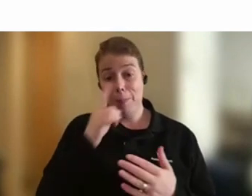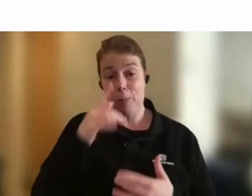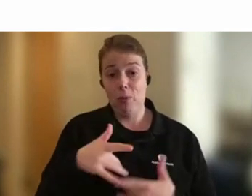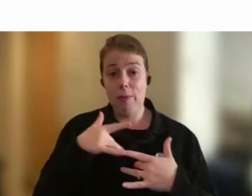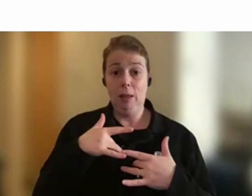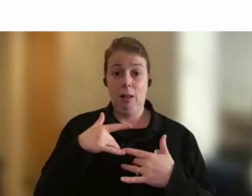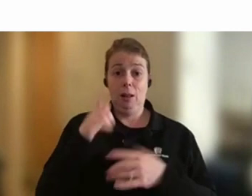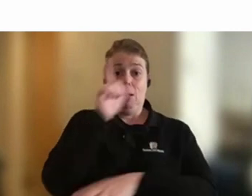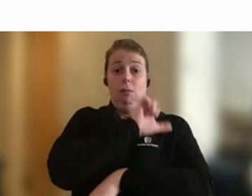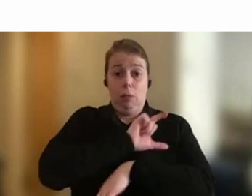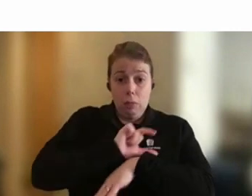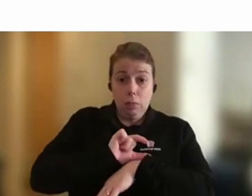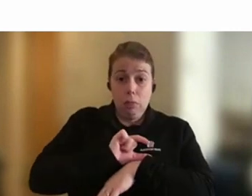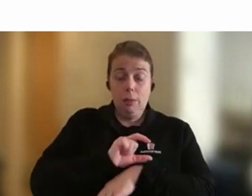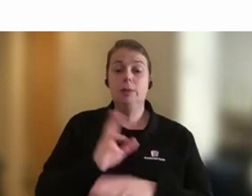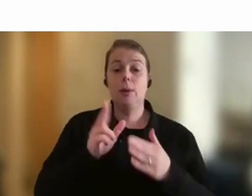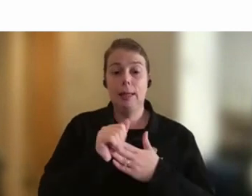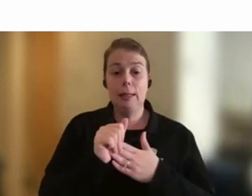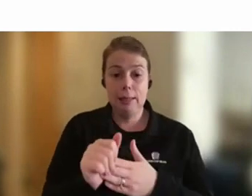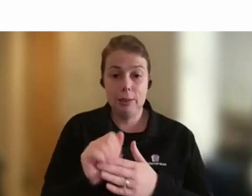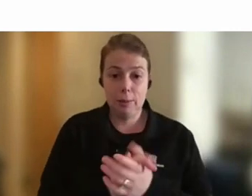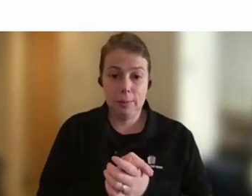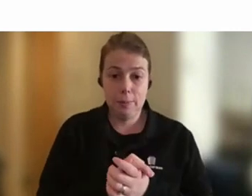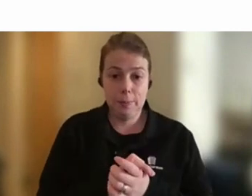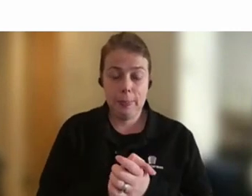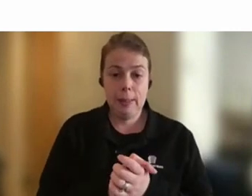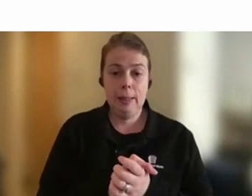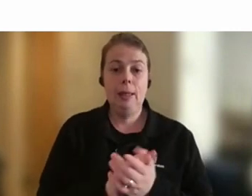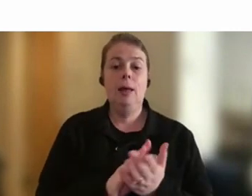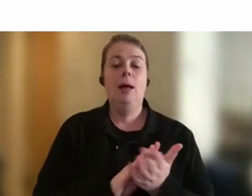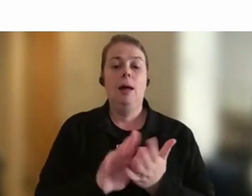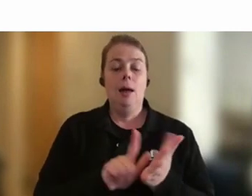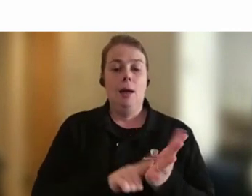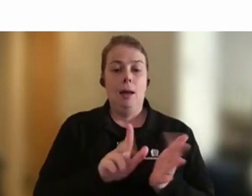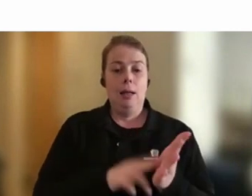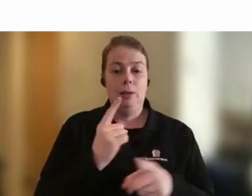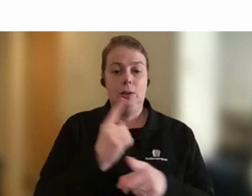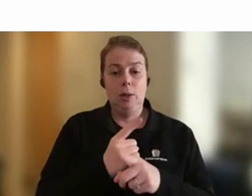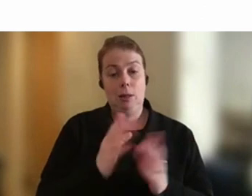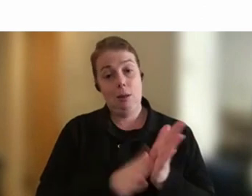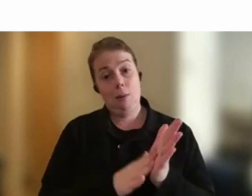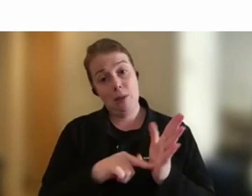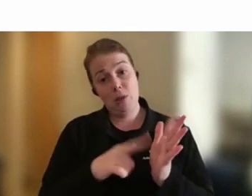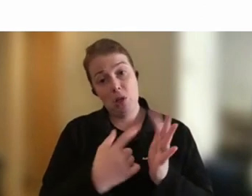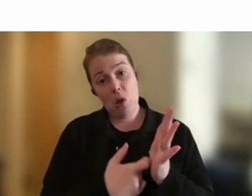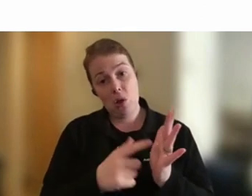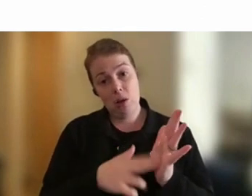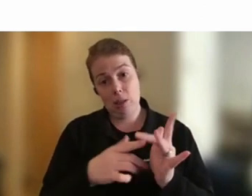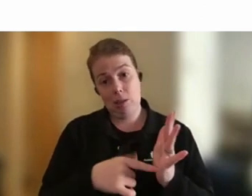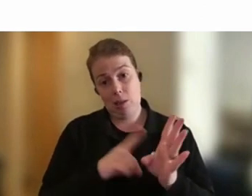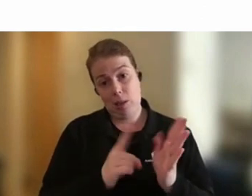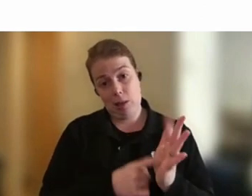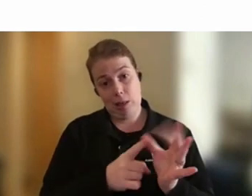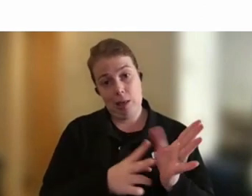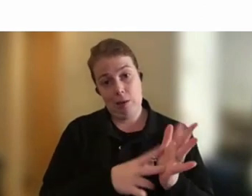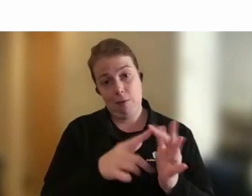leadership. And can I just say the Maternity Leave Act, I mean, how's that for a state of the art 1950s term? So part